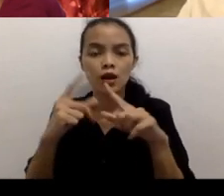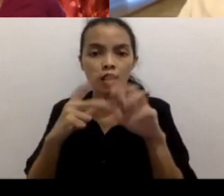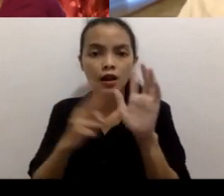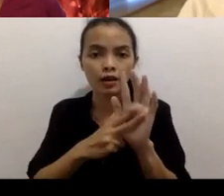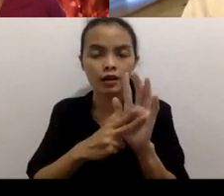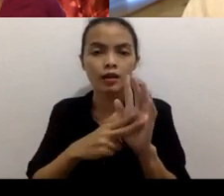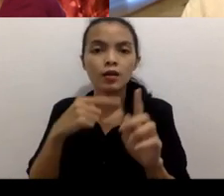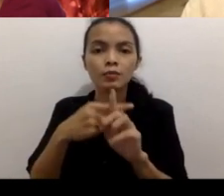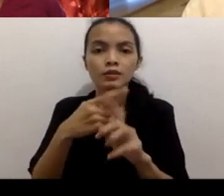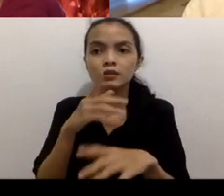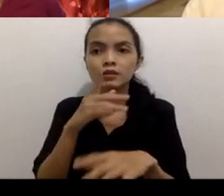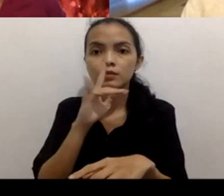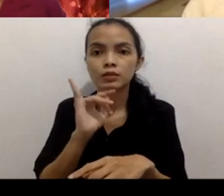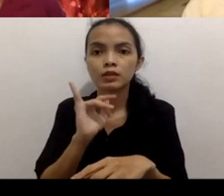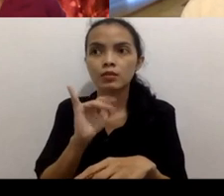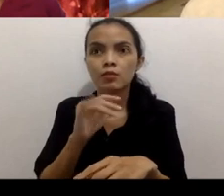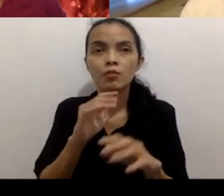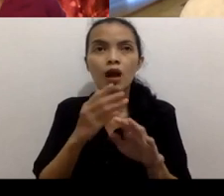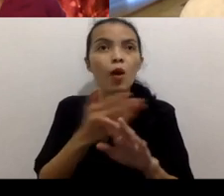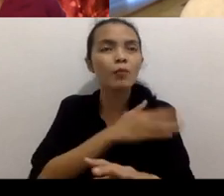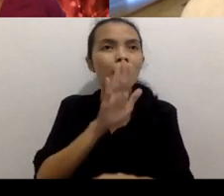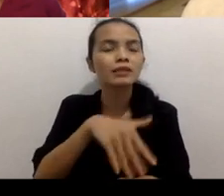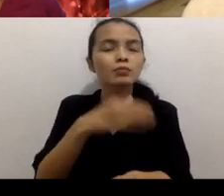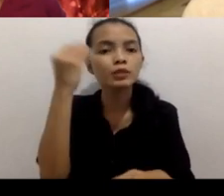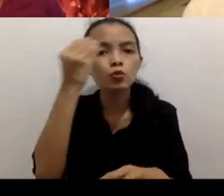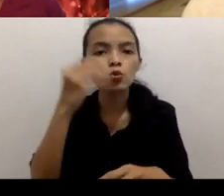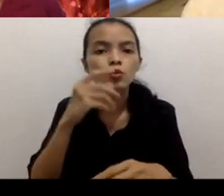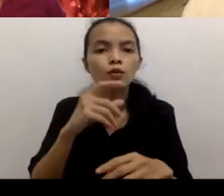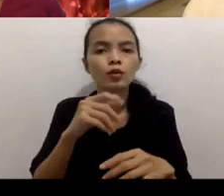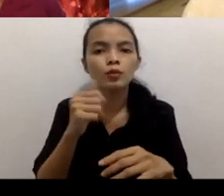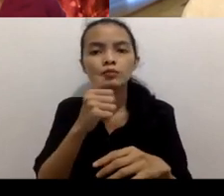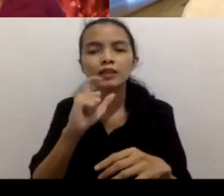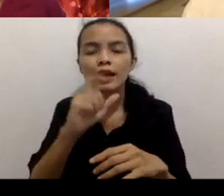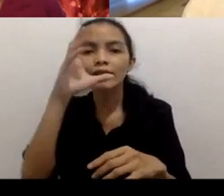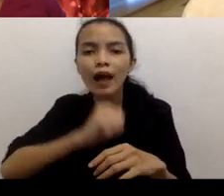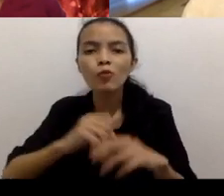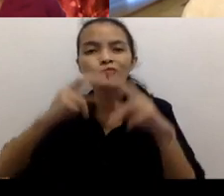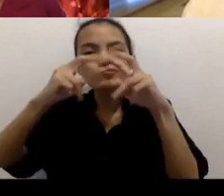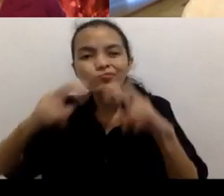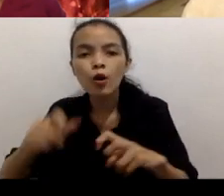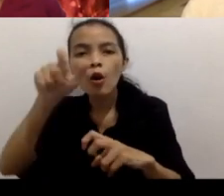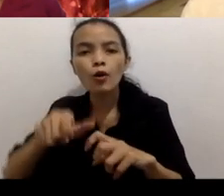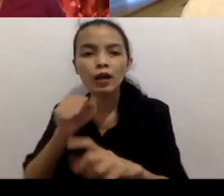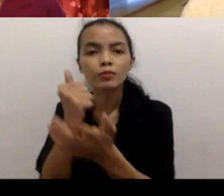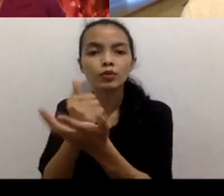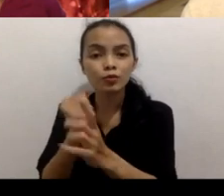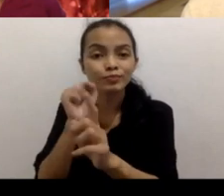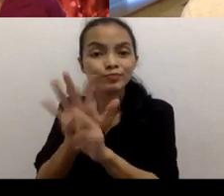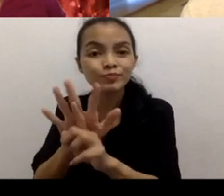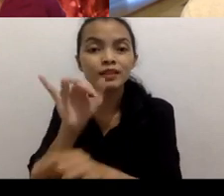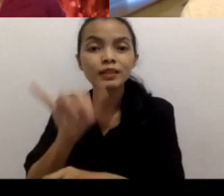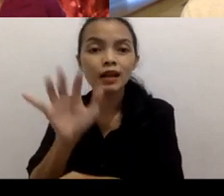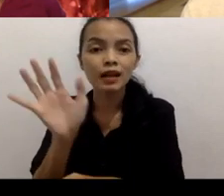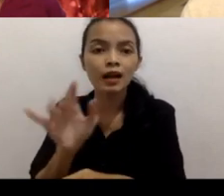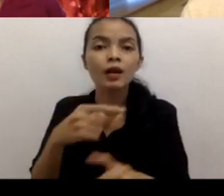identify who was patient zero right who was the uh of the first cover in Wuhan and secondly um we didn't get access to